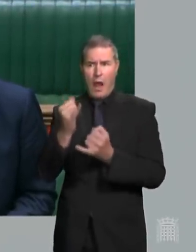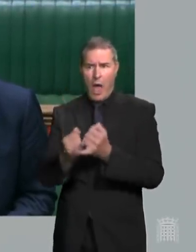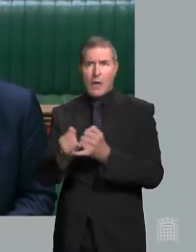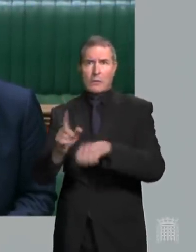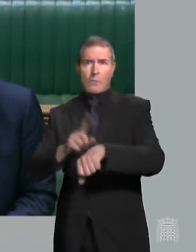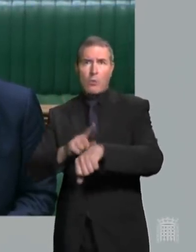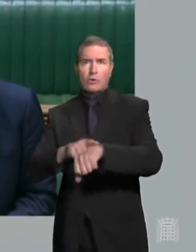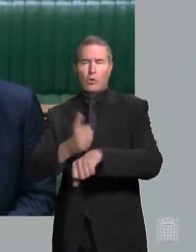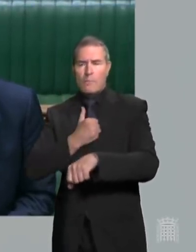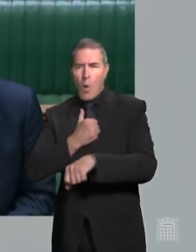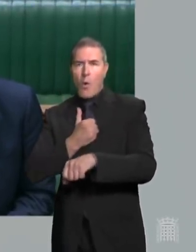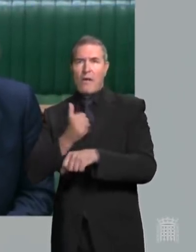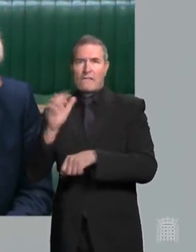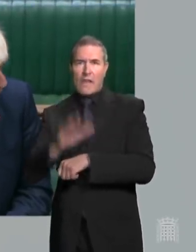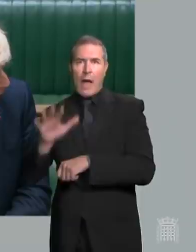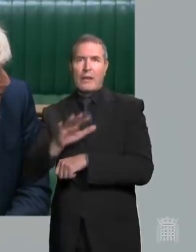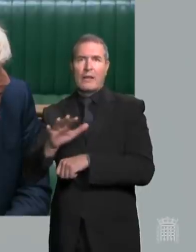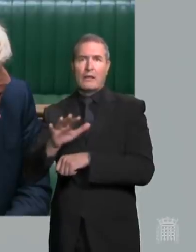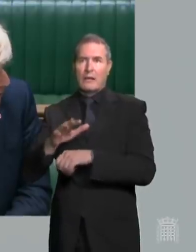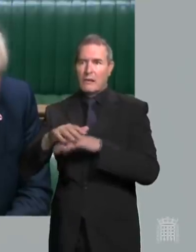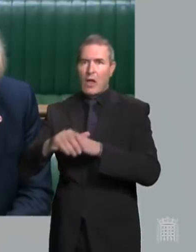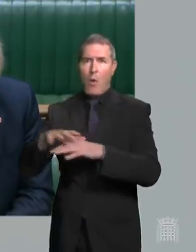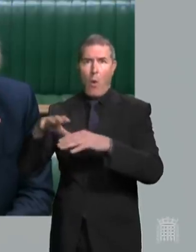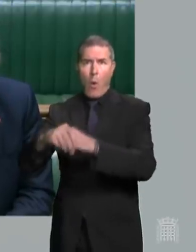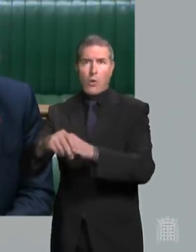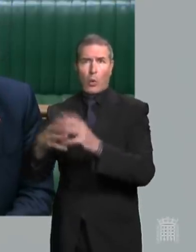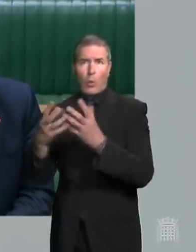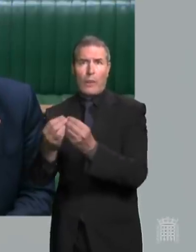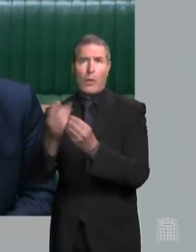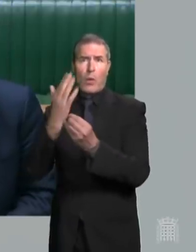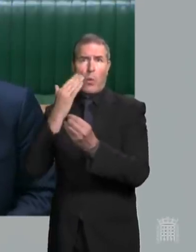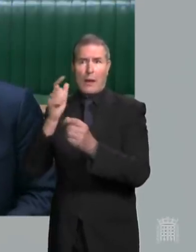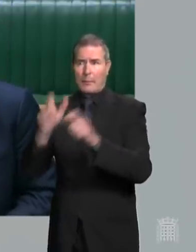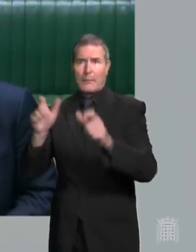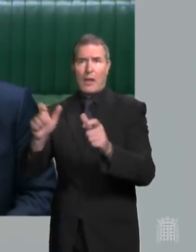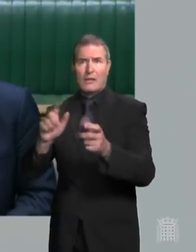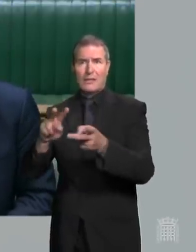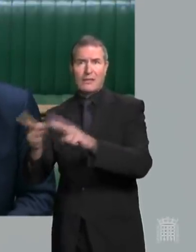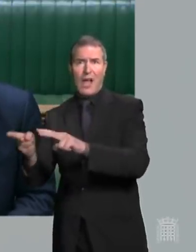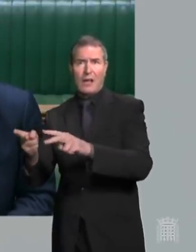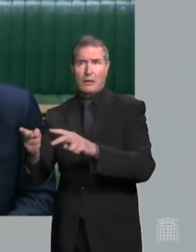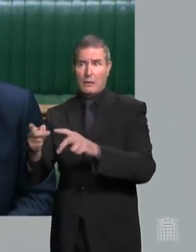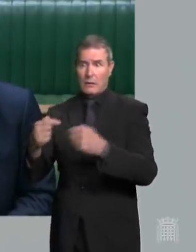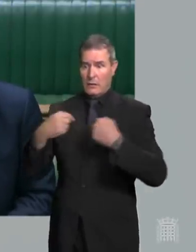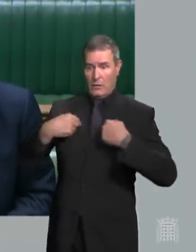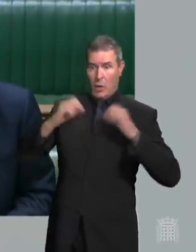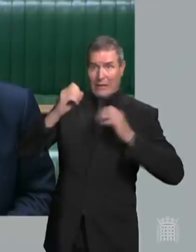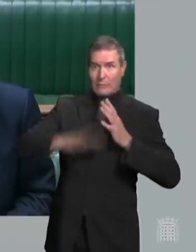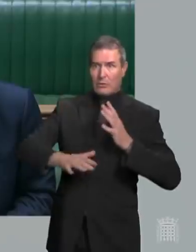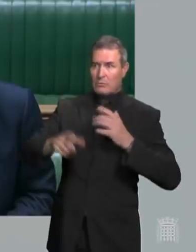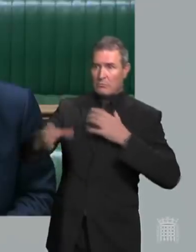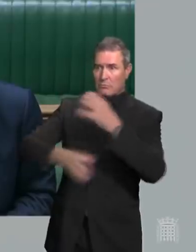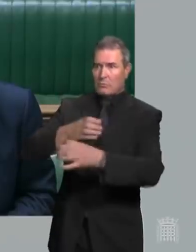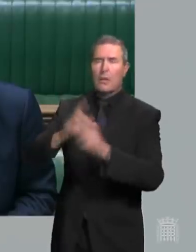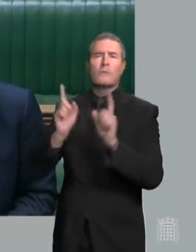to mourn properly to hold the hands of a loved one in their last moments in the way that the honourable